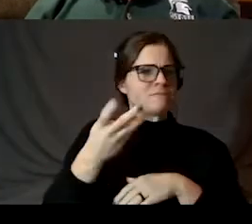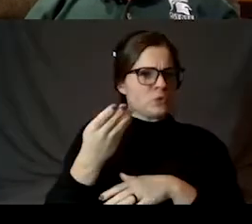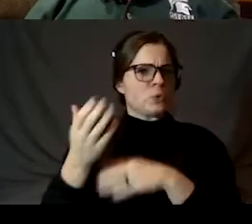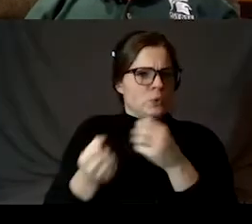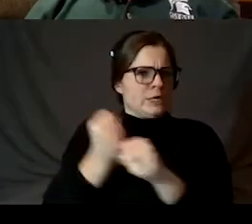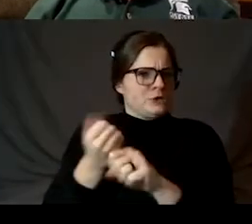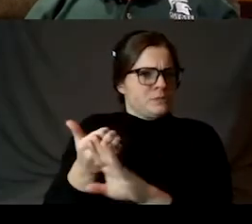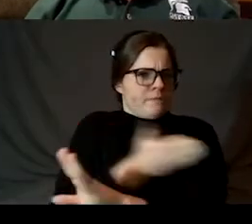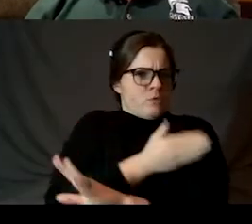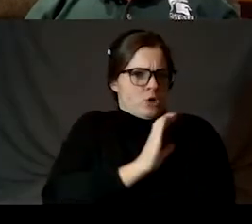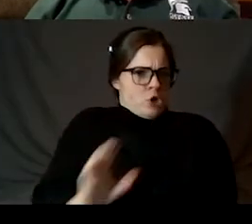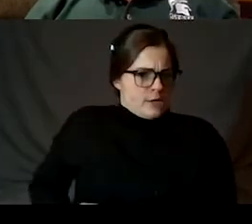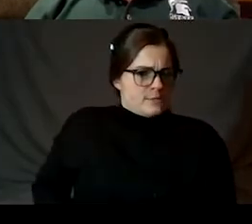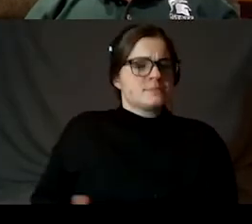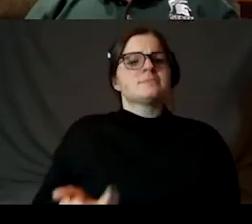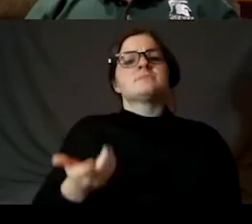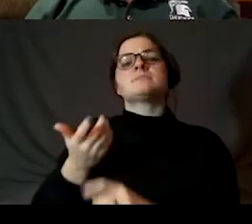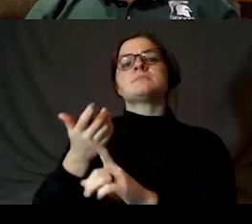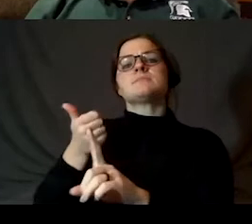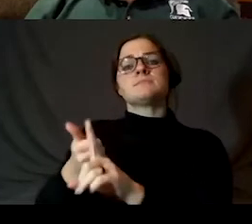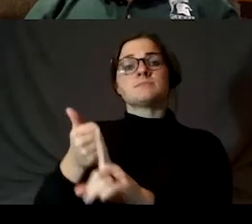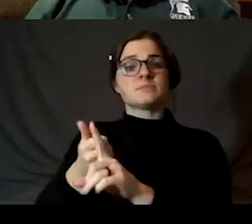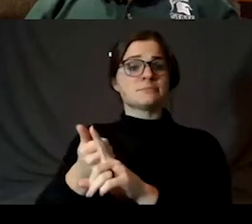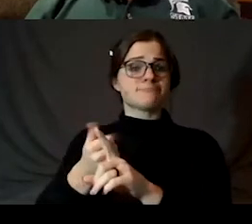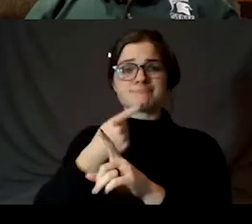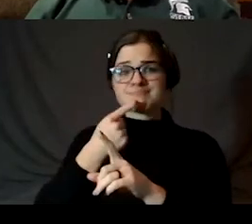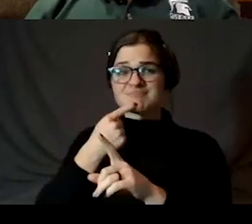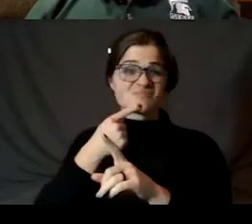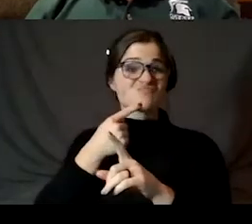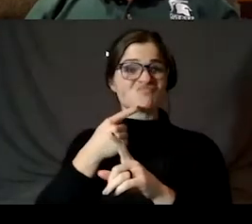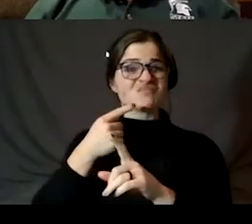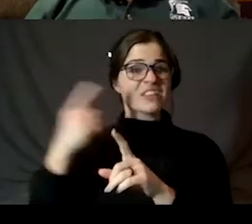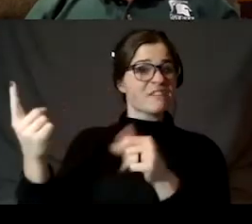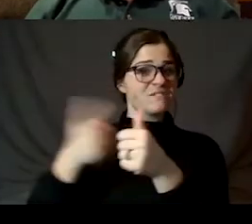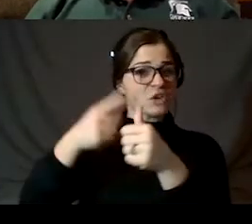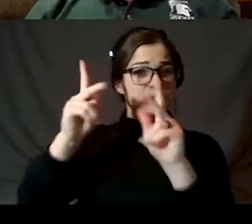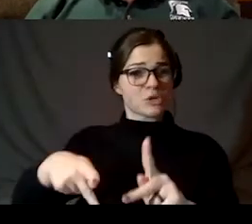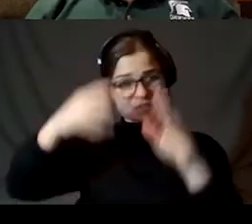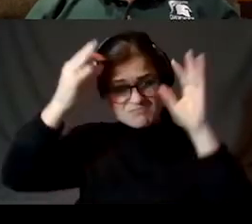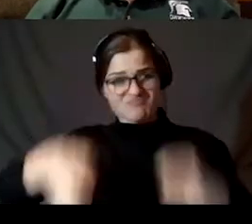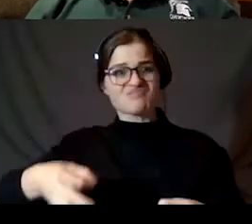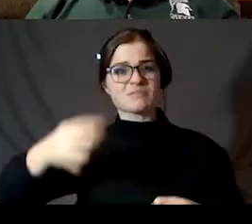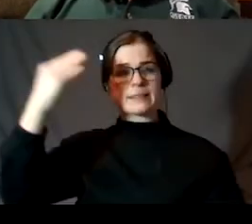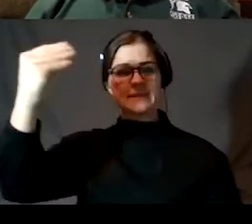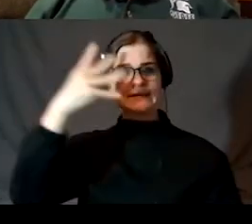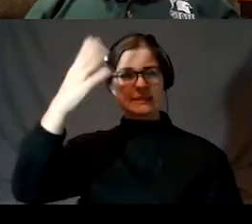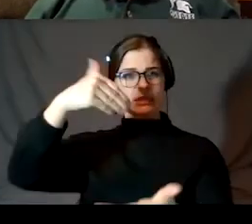claim a sun centered solar system, almost 2000 years before Copernicus.